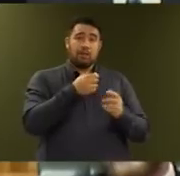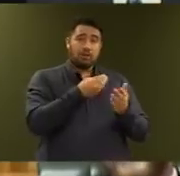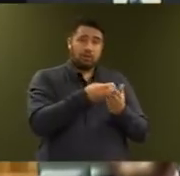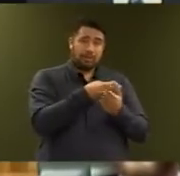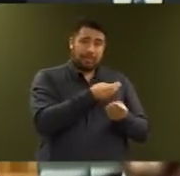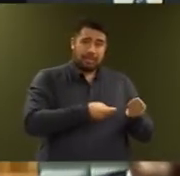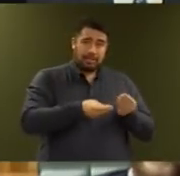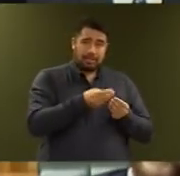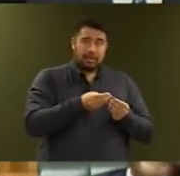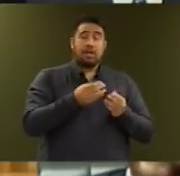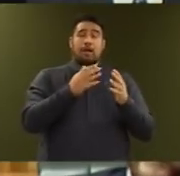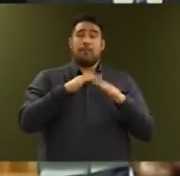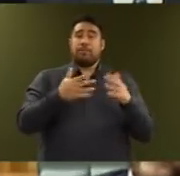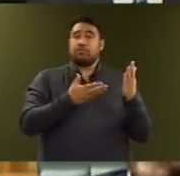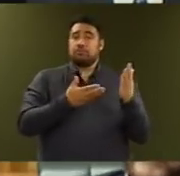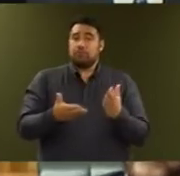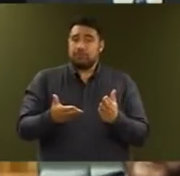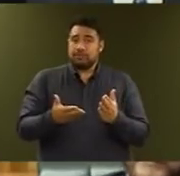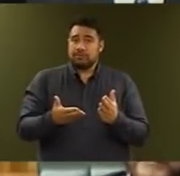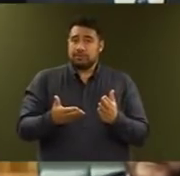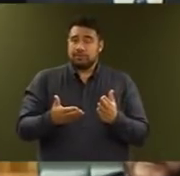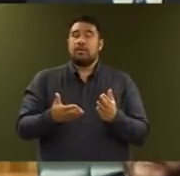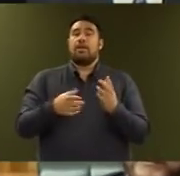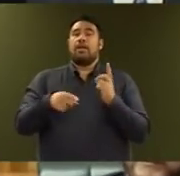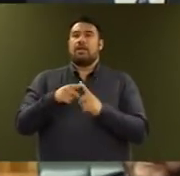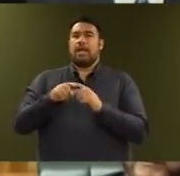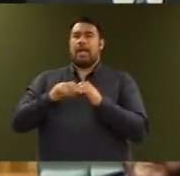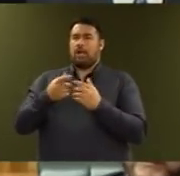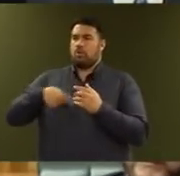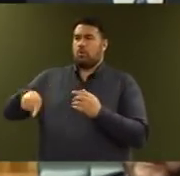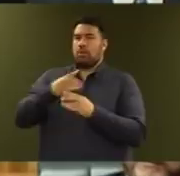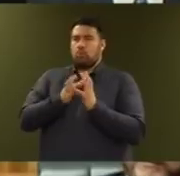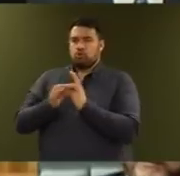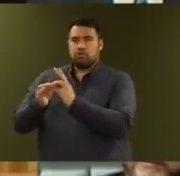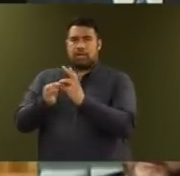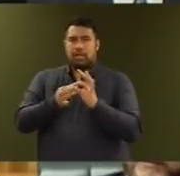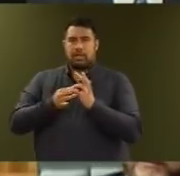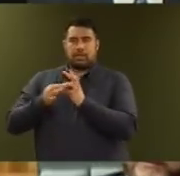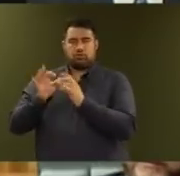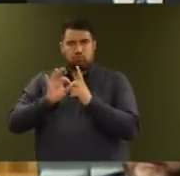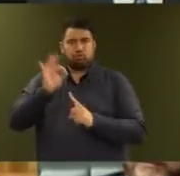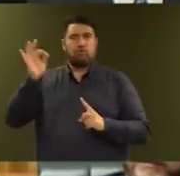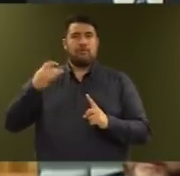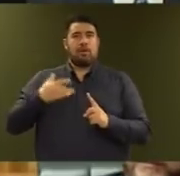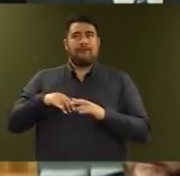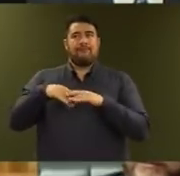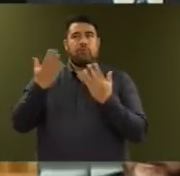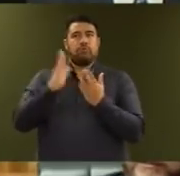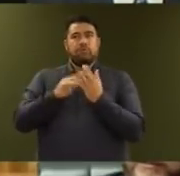services and a transformation of the way that we work together to improve the lives of all New Zealanders.